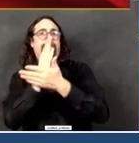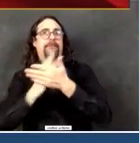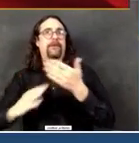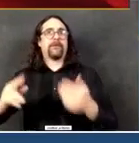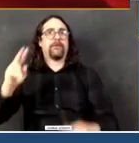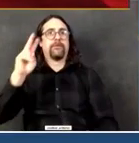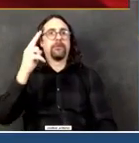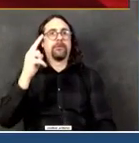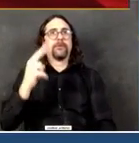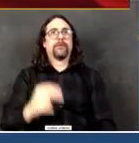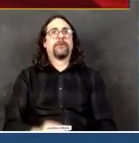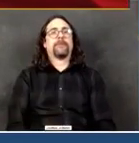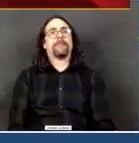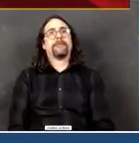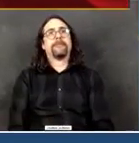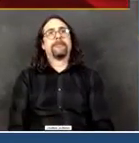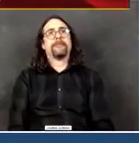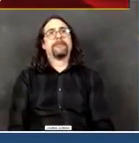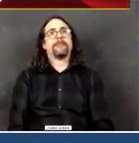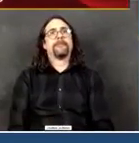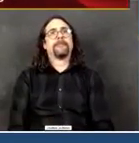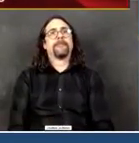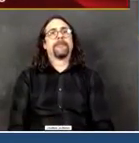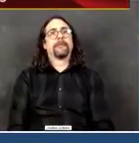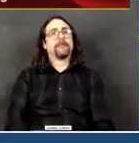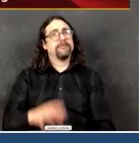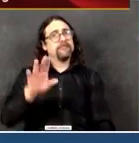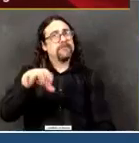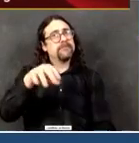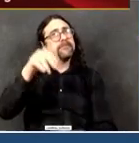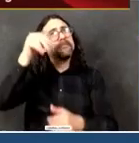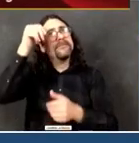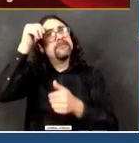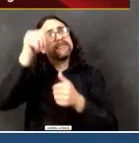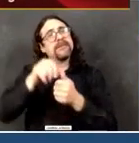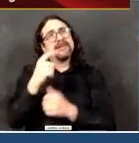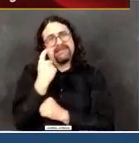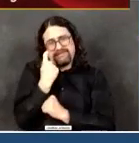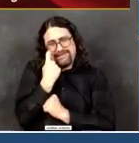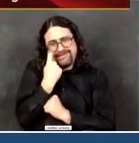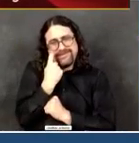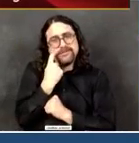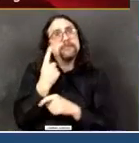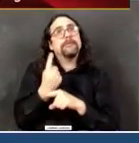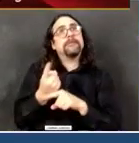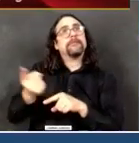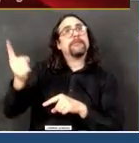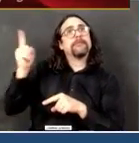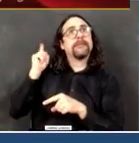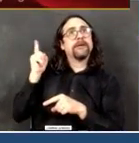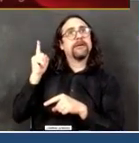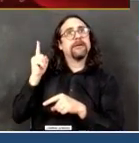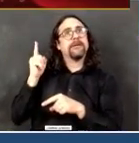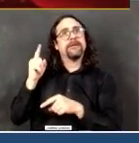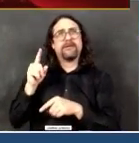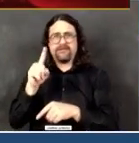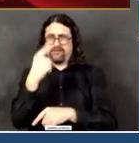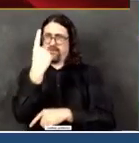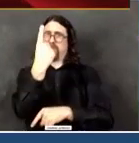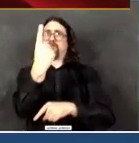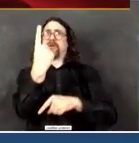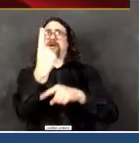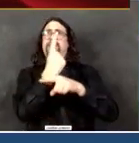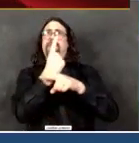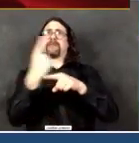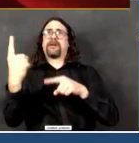people coming in and needing to be intubated more every single day, more and more people who needed those ventilators, more and more people